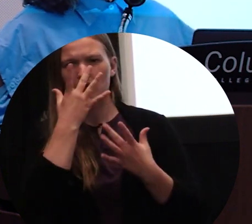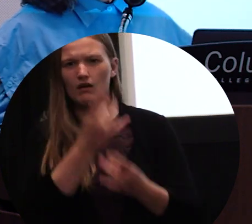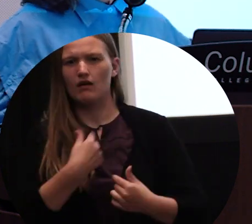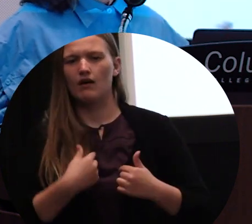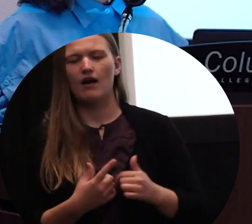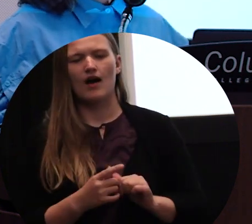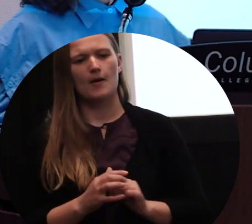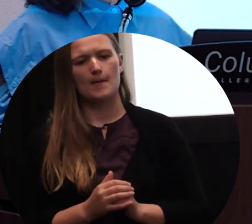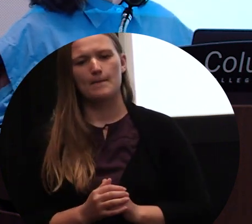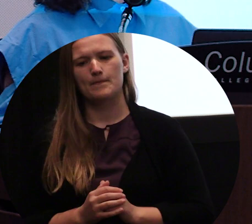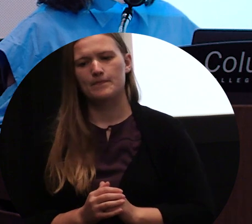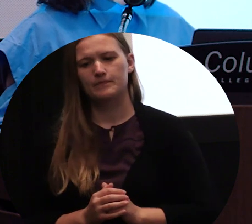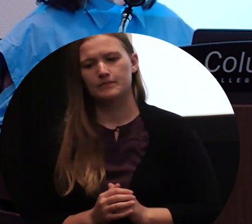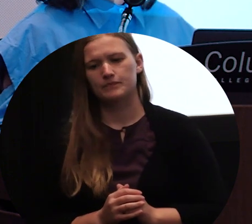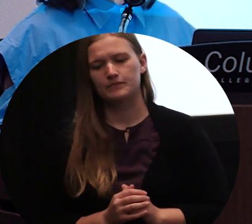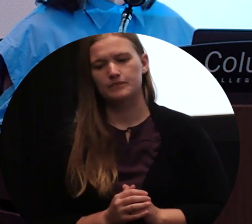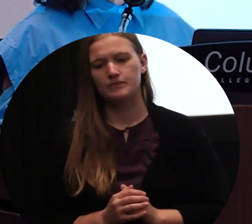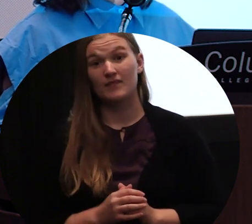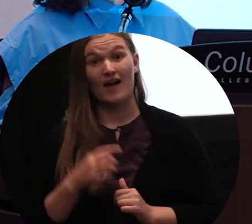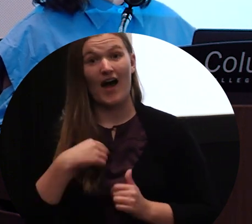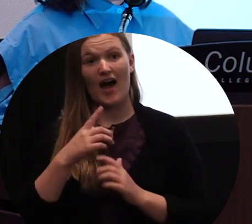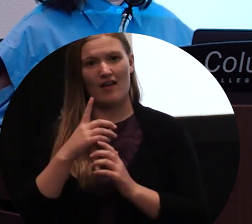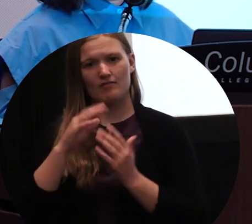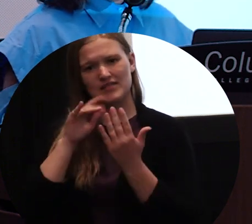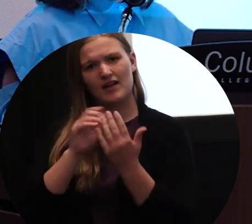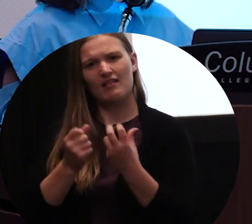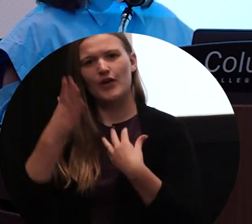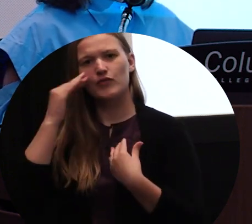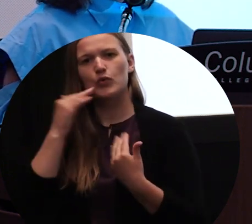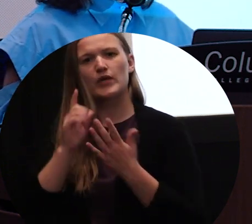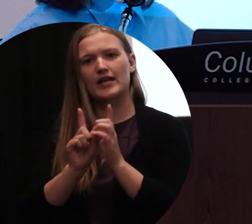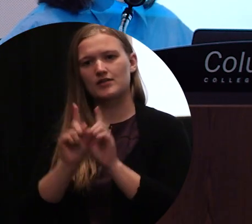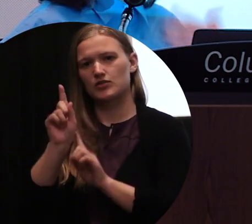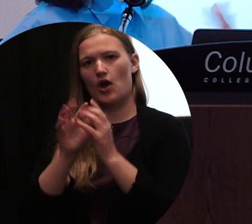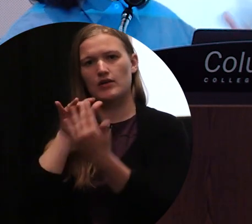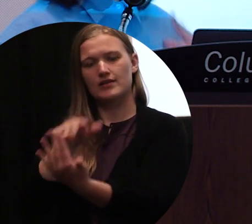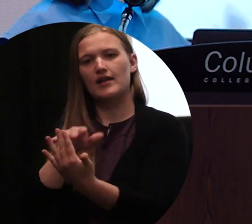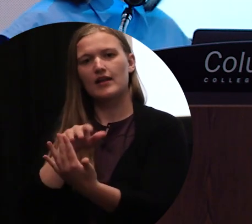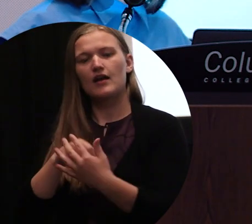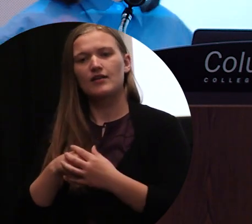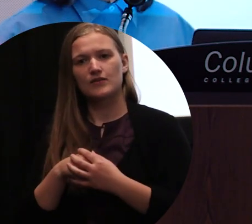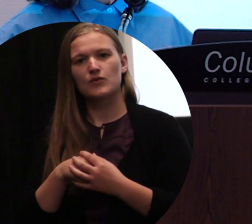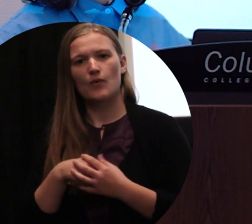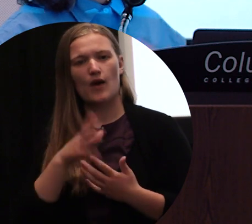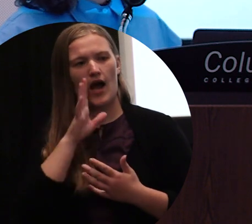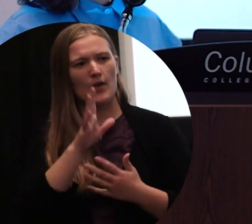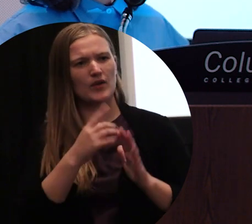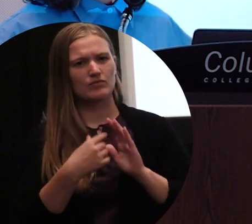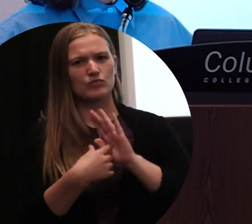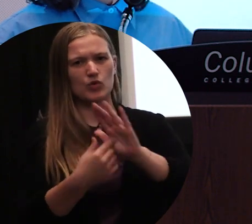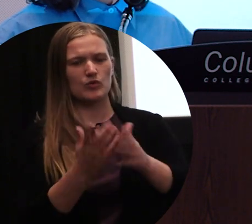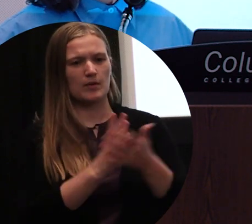looking at a lot of things and reading a lot about Korean astronomy. And so I'm going to share with these some pieces that I've been